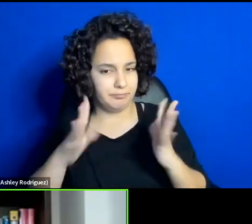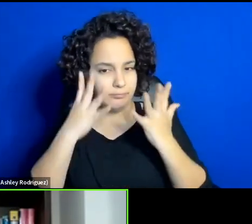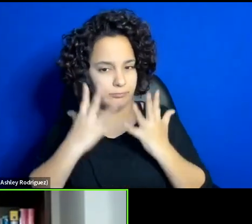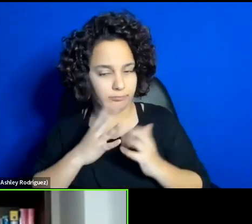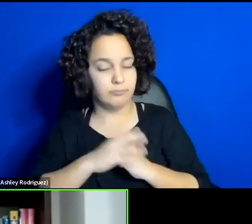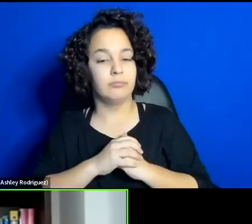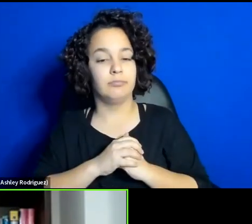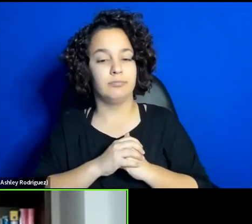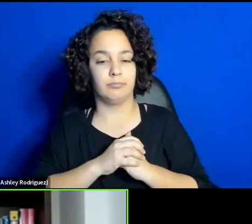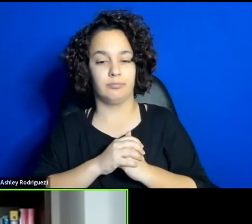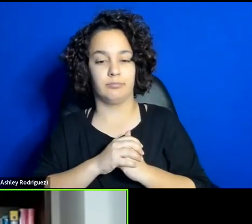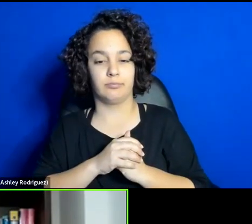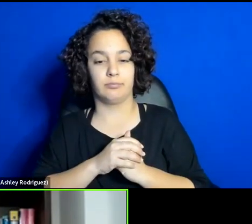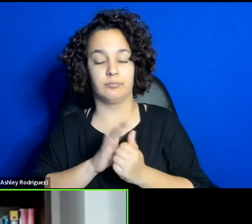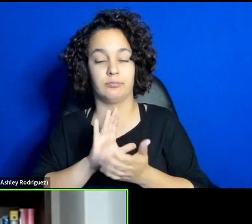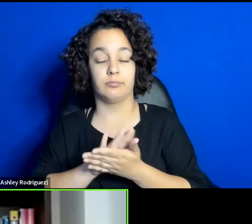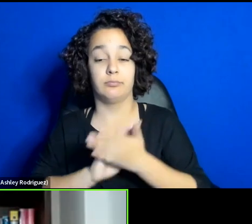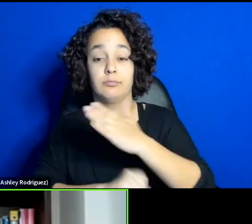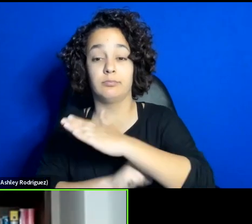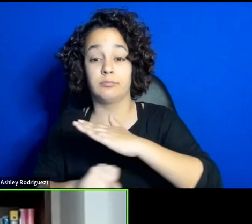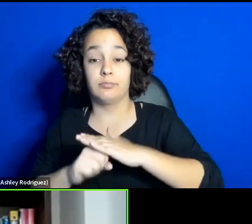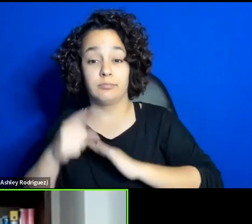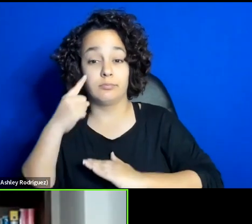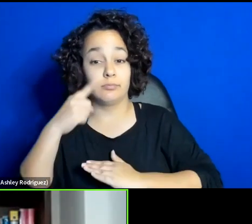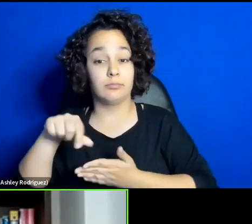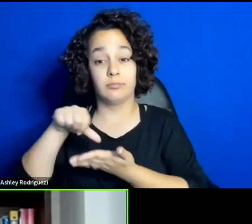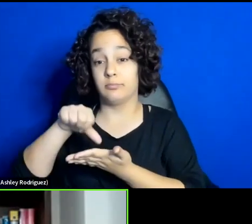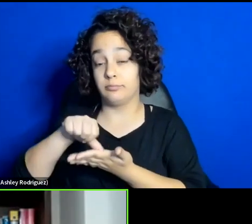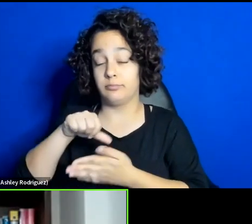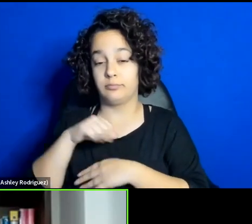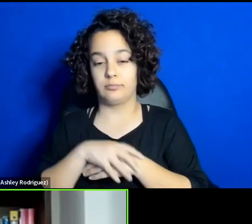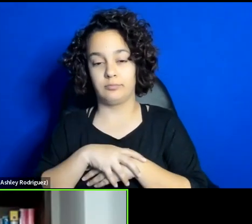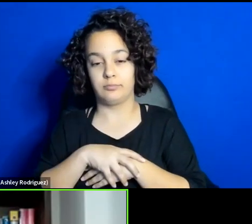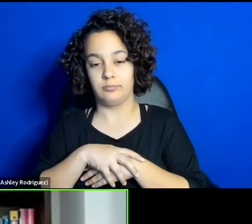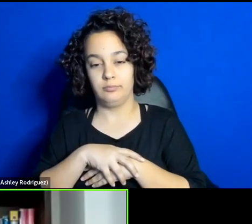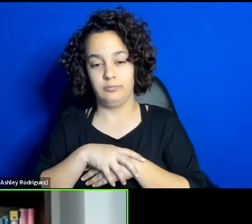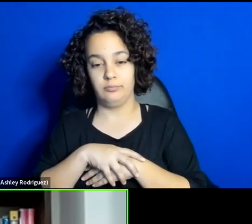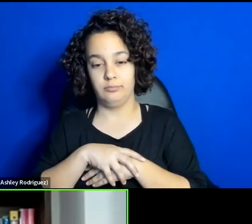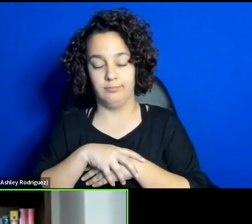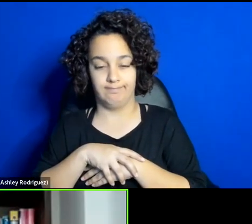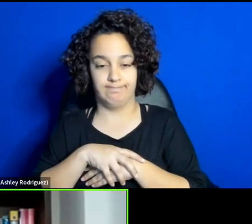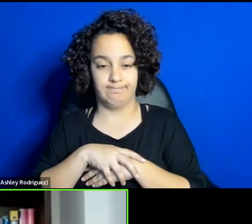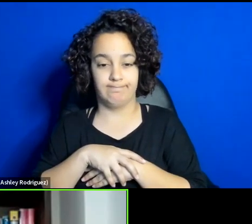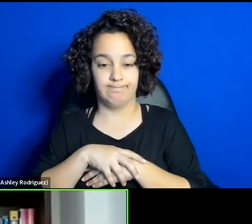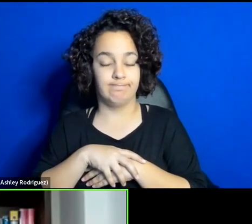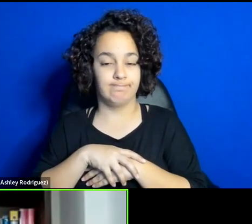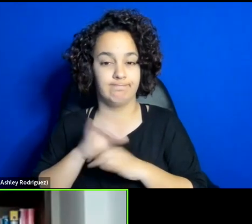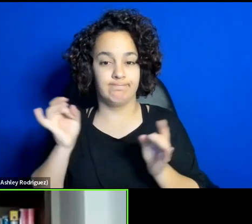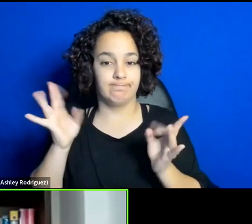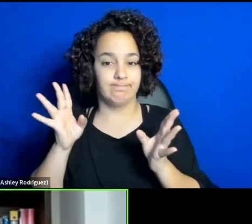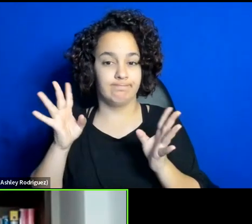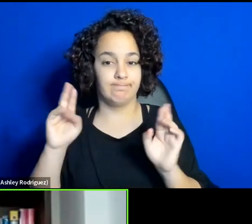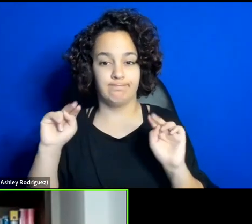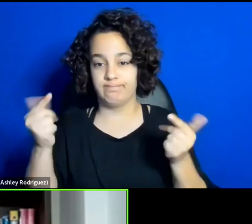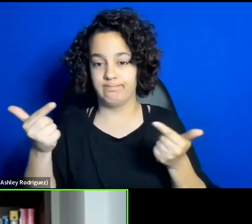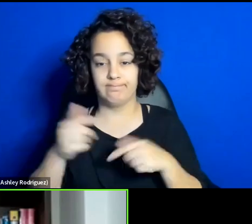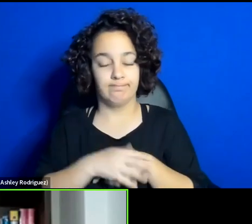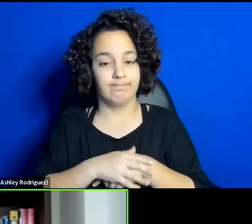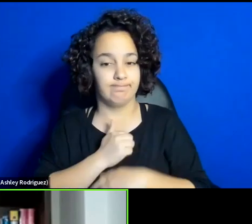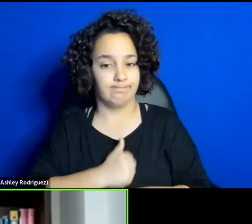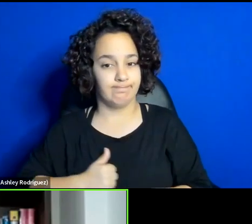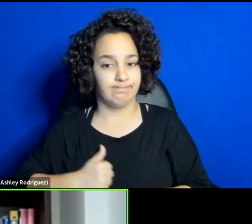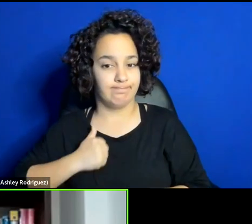structure of your own is. Dr. am going to say that it's rotten and I'm sorry to